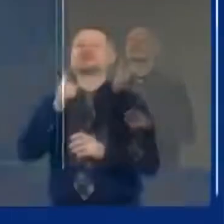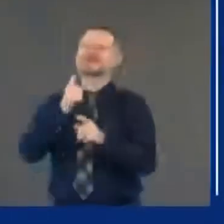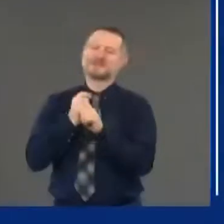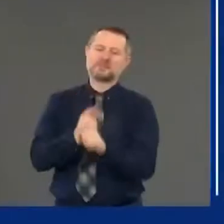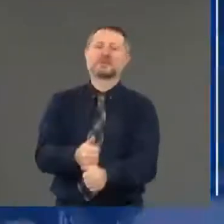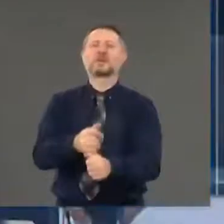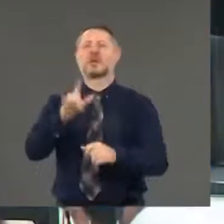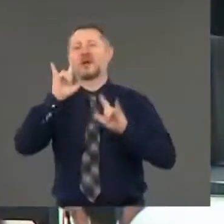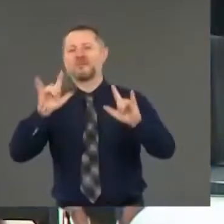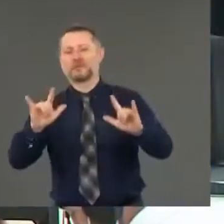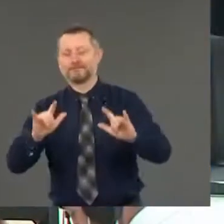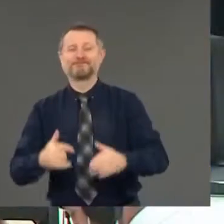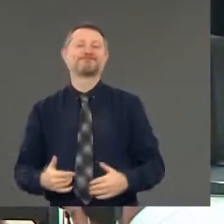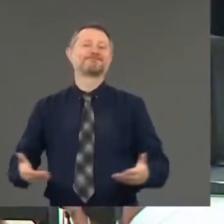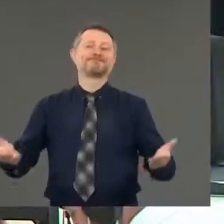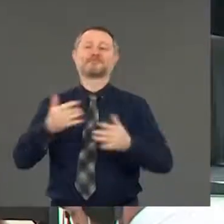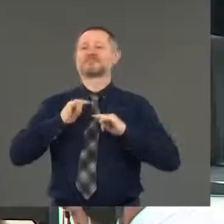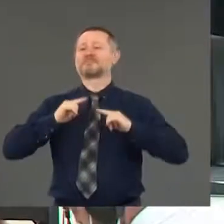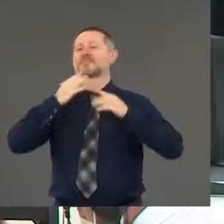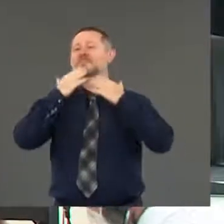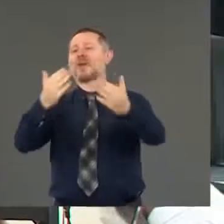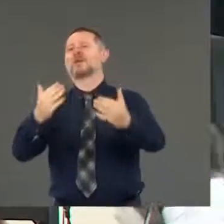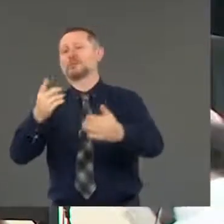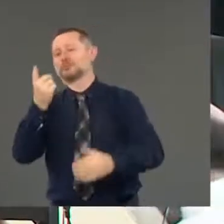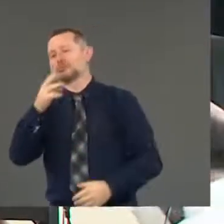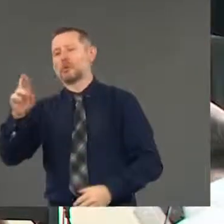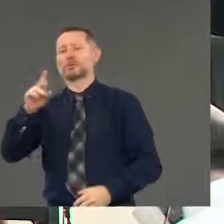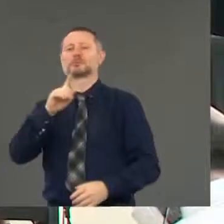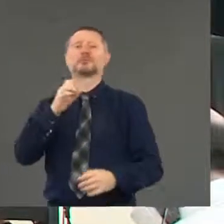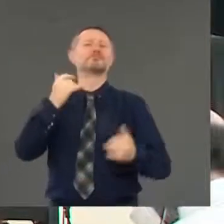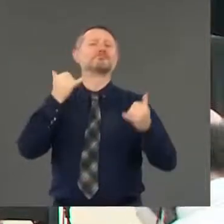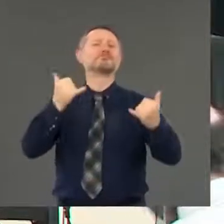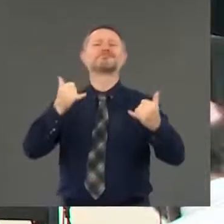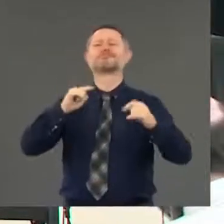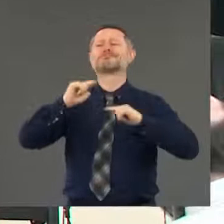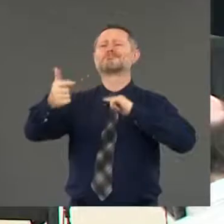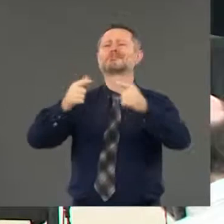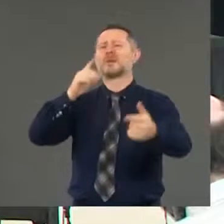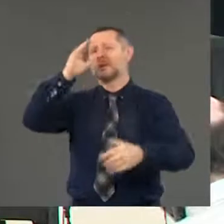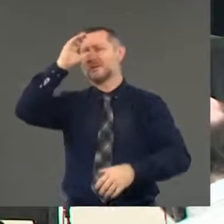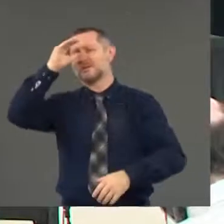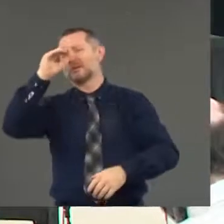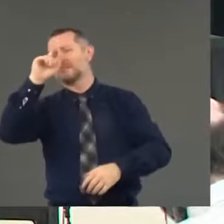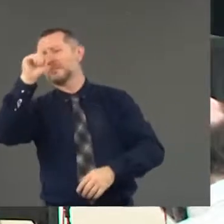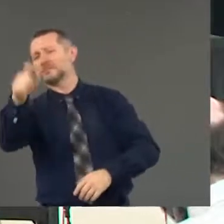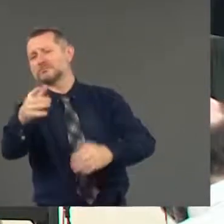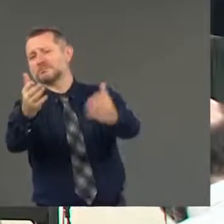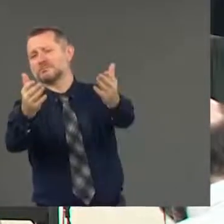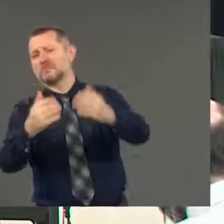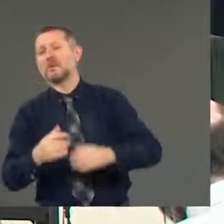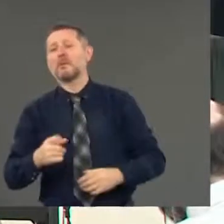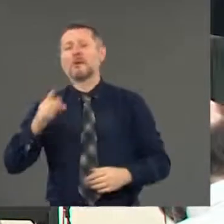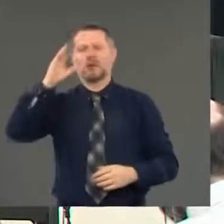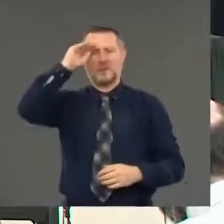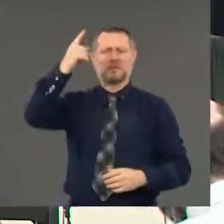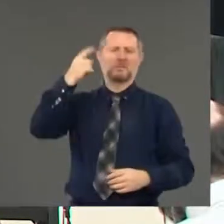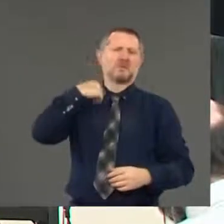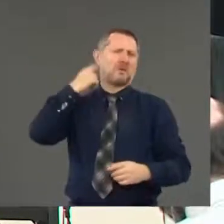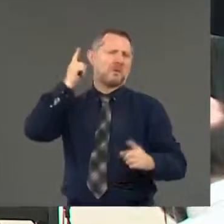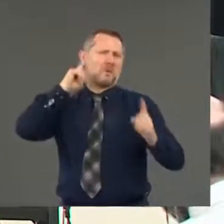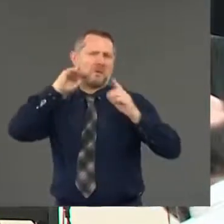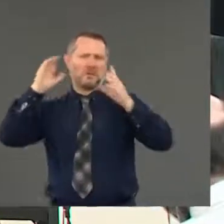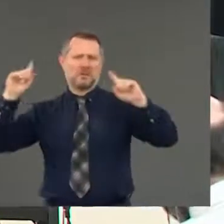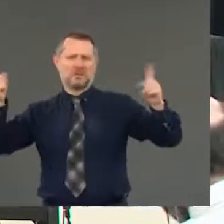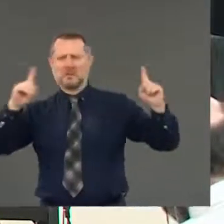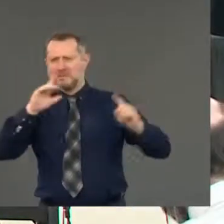having us. Thank you, Dr. Cage. Questions? Governors, you know, the city council is now taking up a number of police reform bills. I'm curious if you